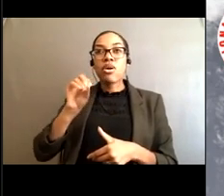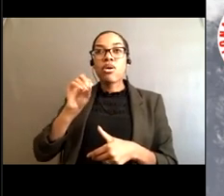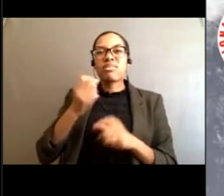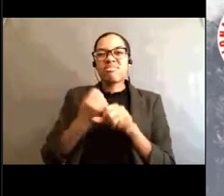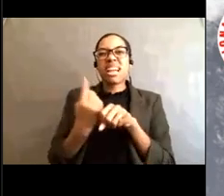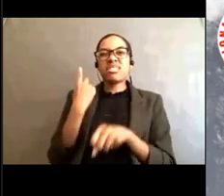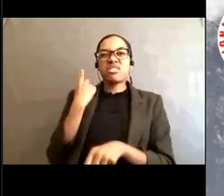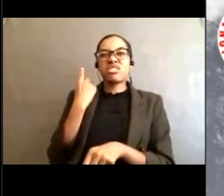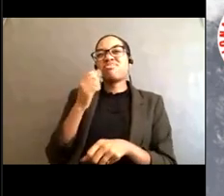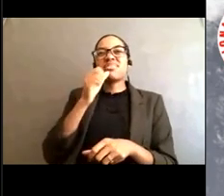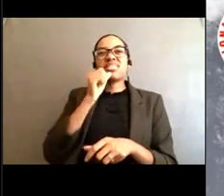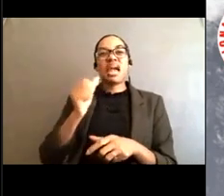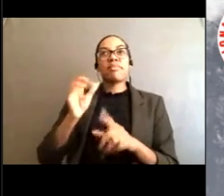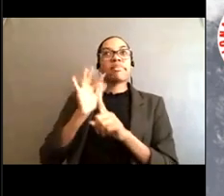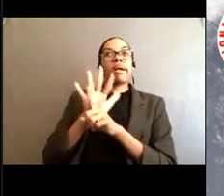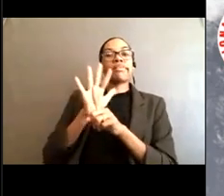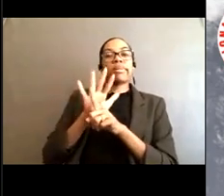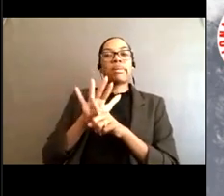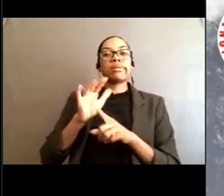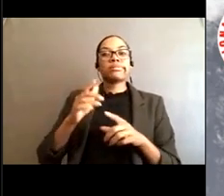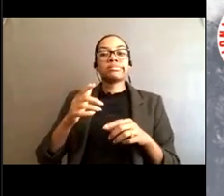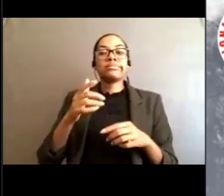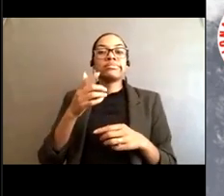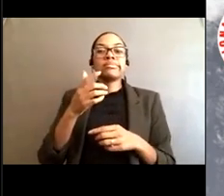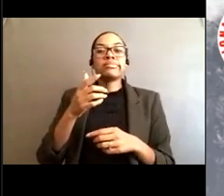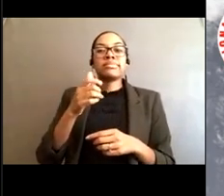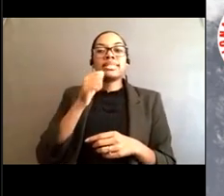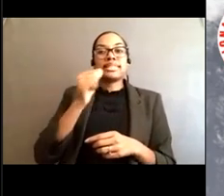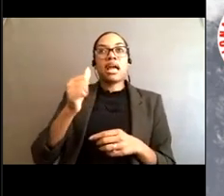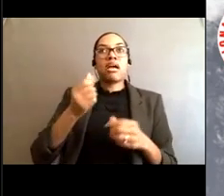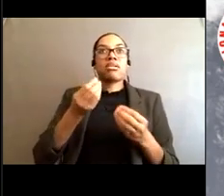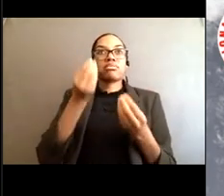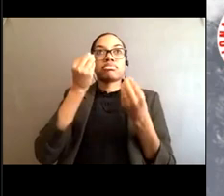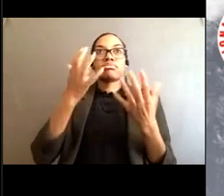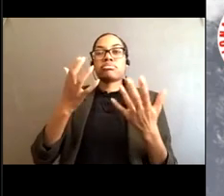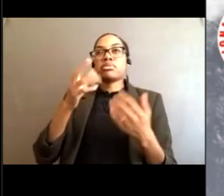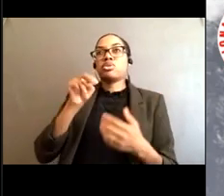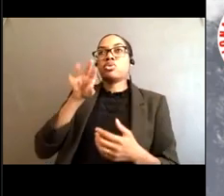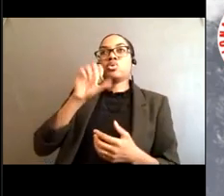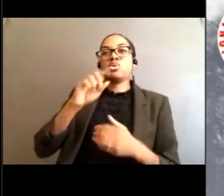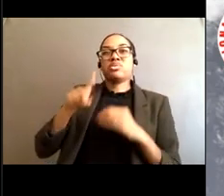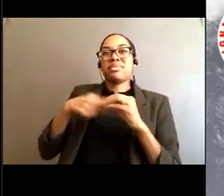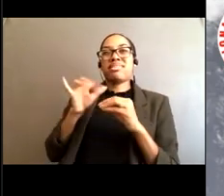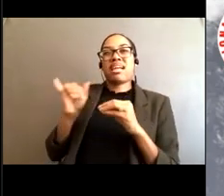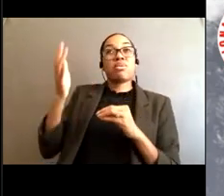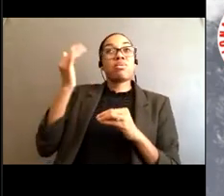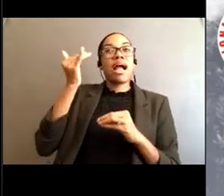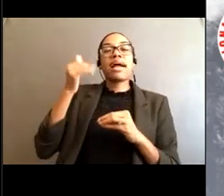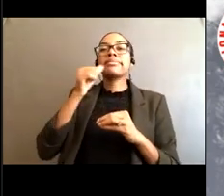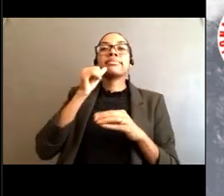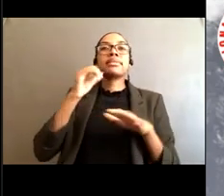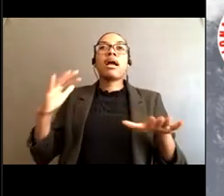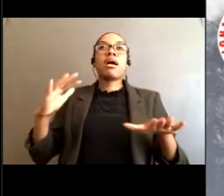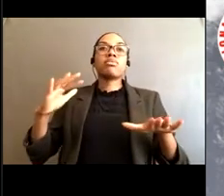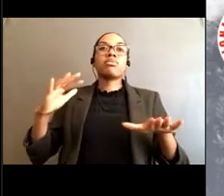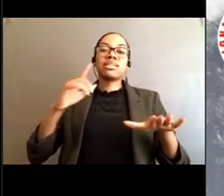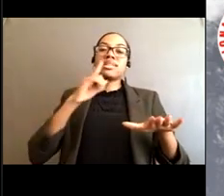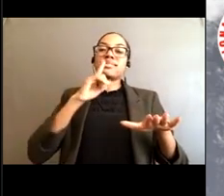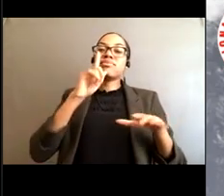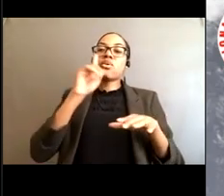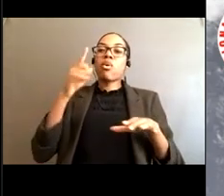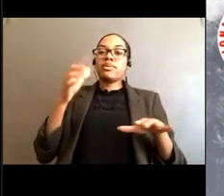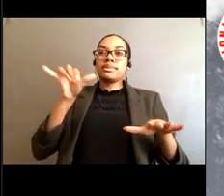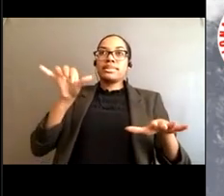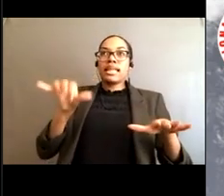But unfortunately, Hurricane Lorenzo led to had devastating impacts on the East